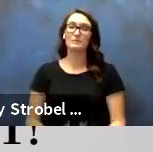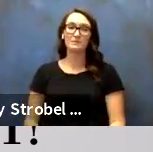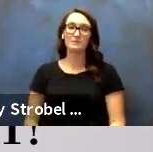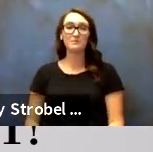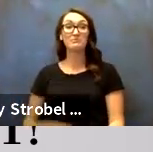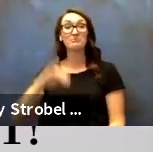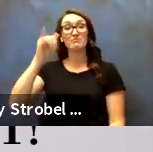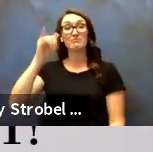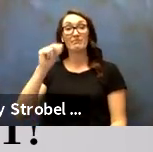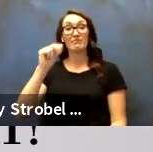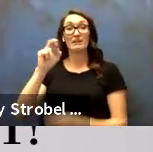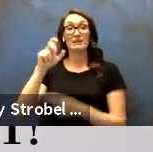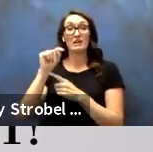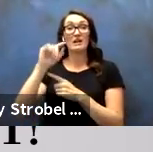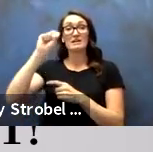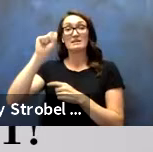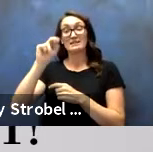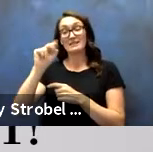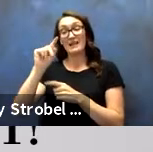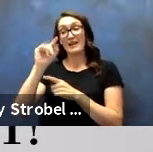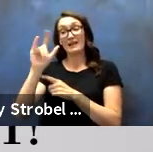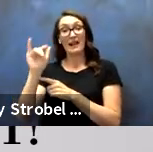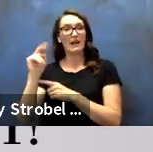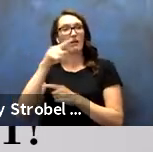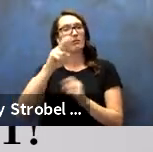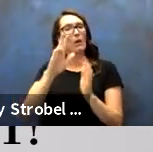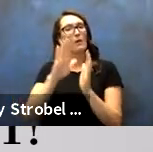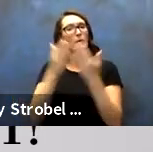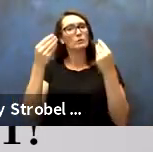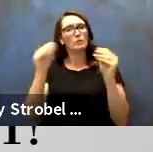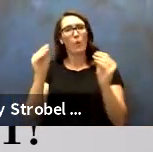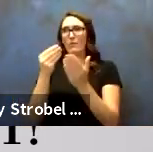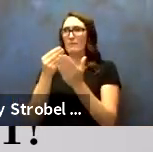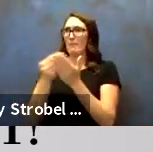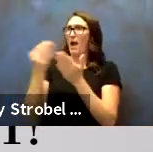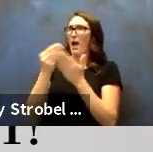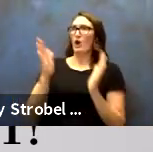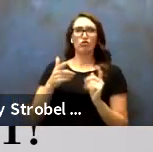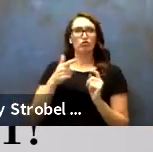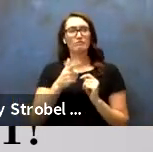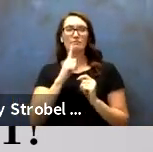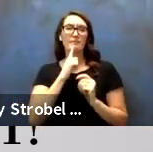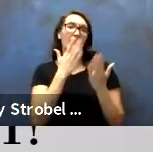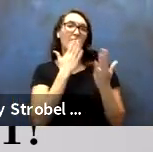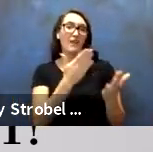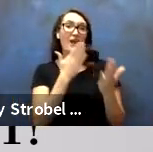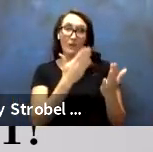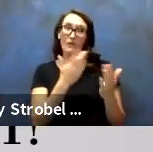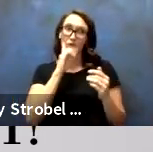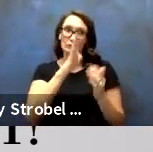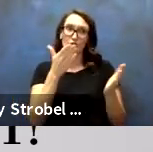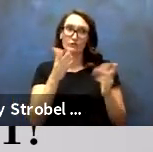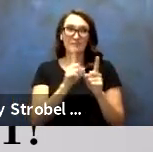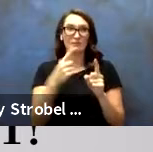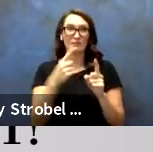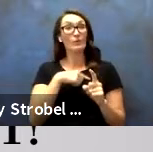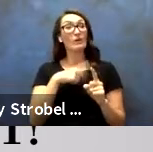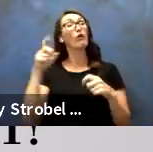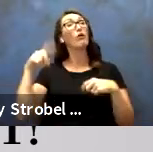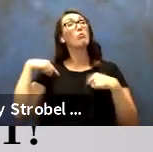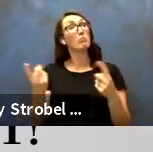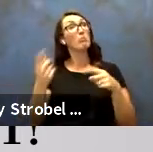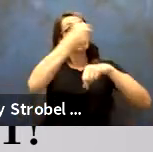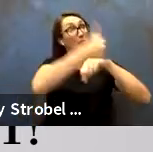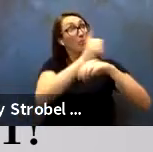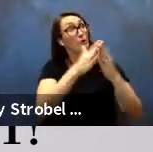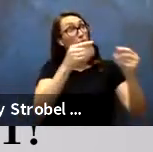Jeanette Santelian, our bookstore buyer. And thank you for your service as we transitioned. We're